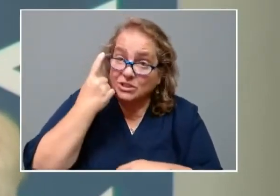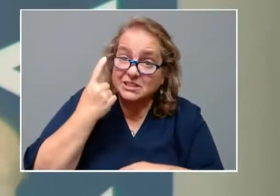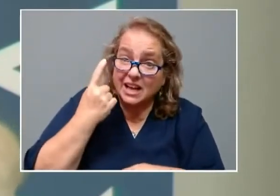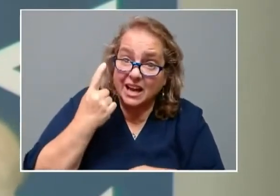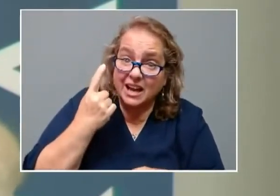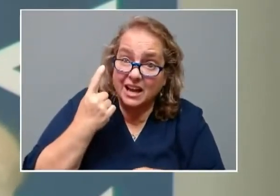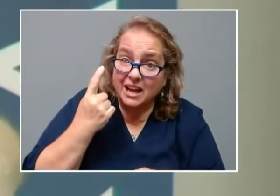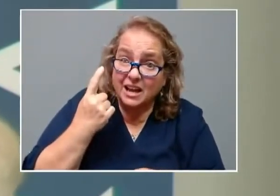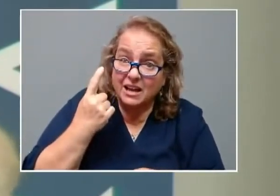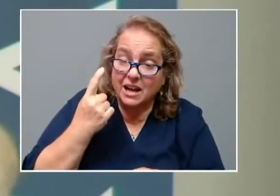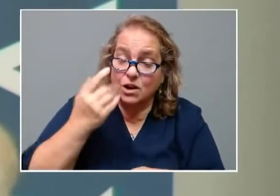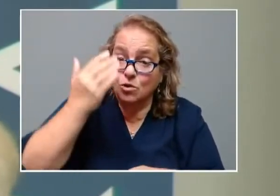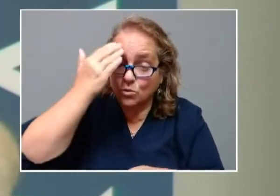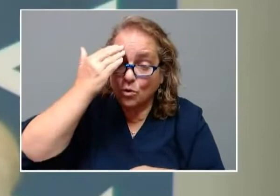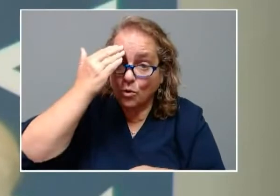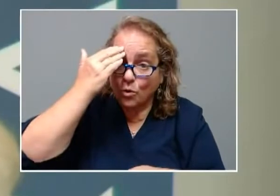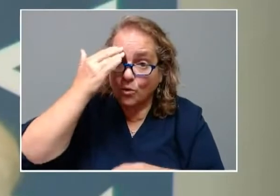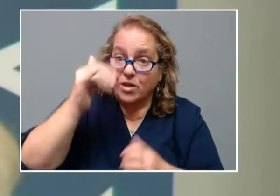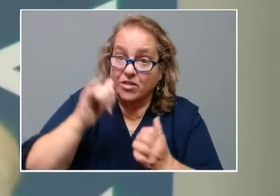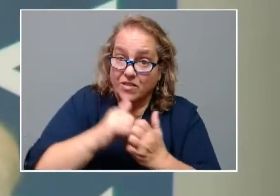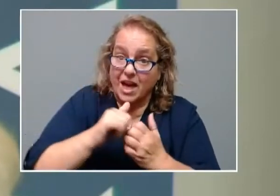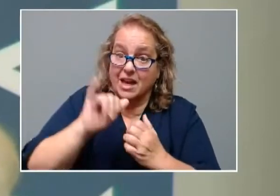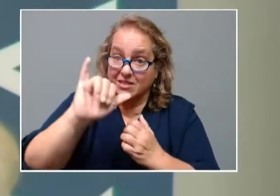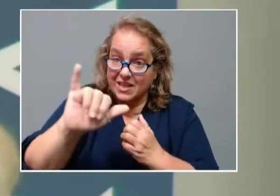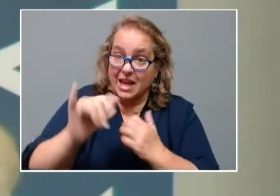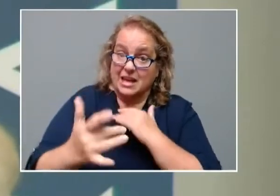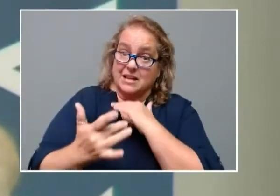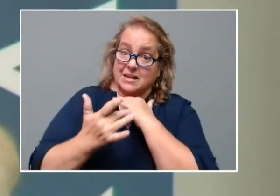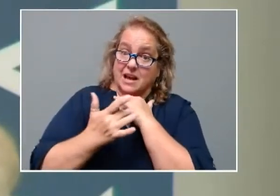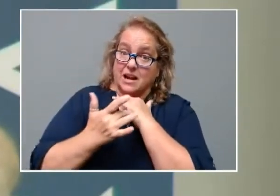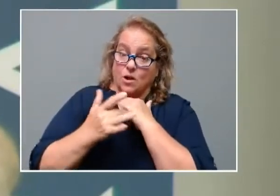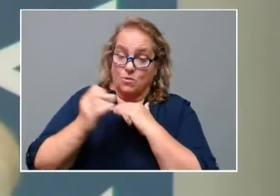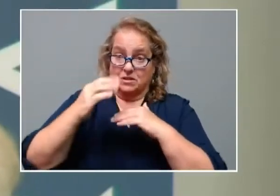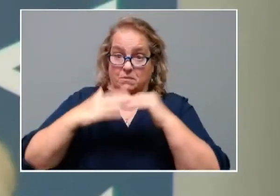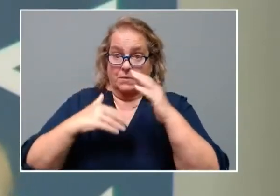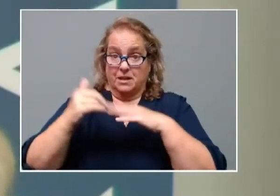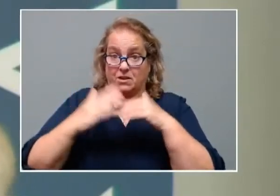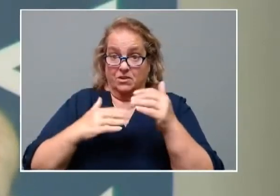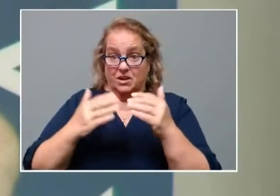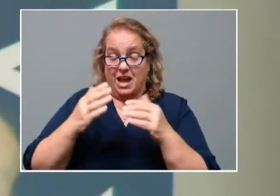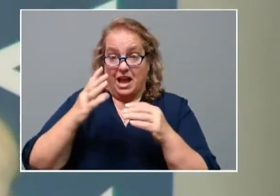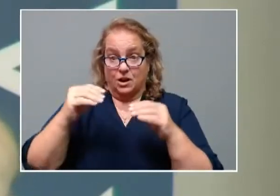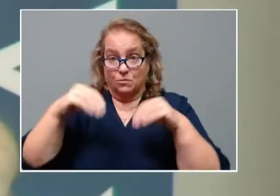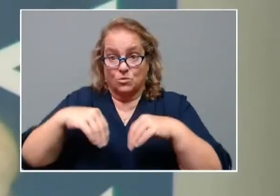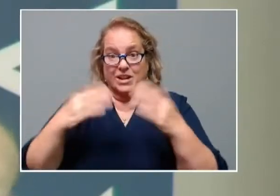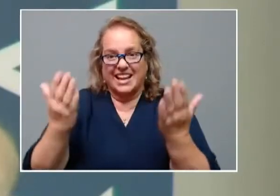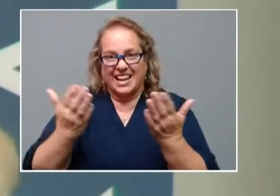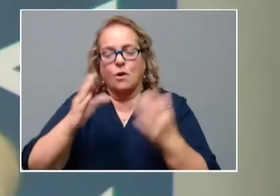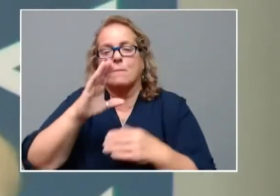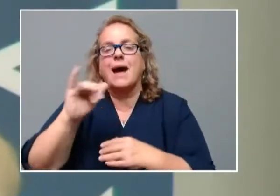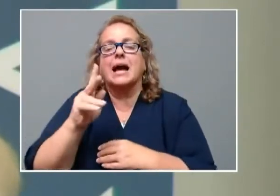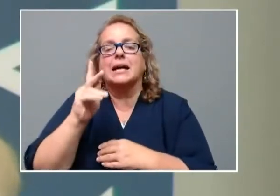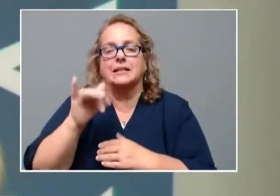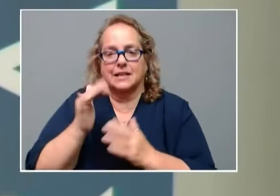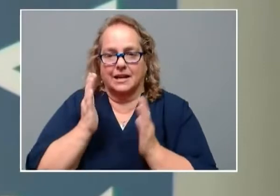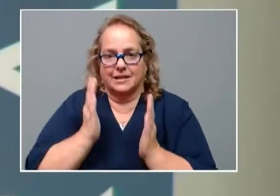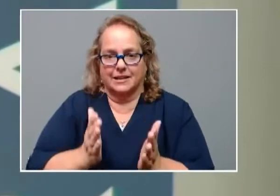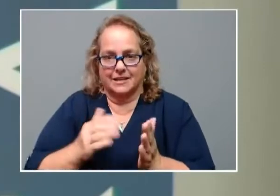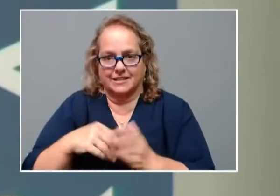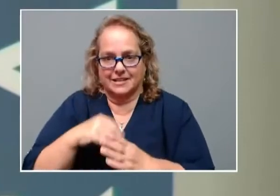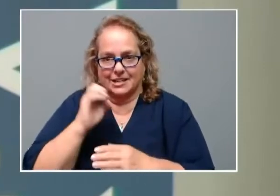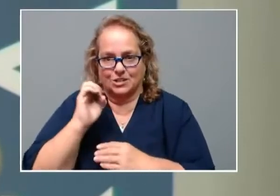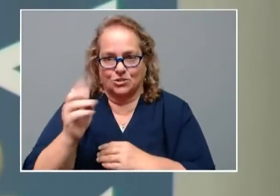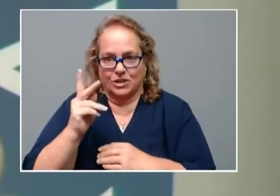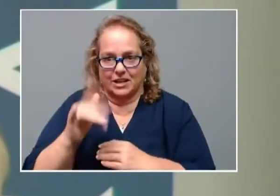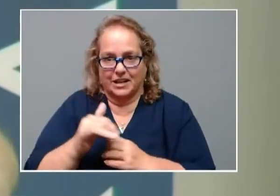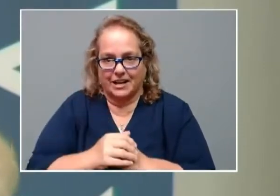know that that technology was built and assembled by Kentuckians from Eastern Kentucky. So I